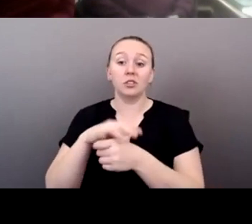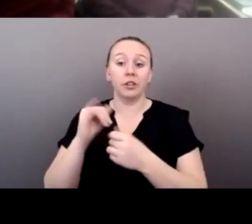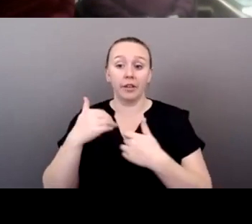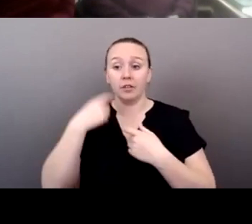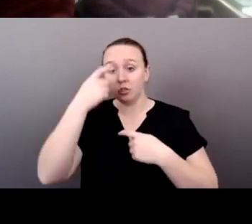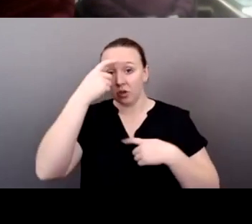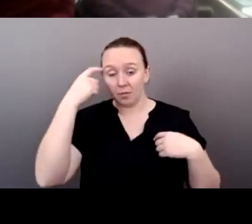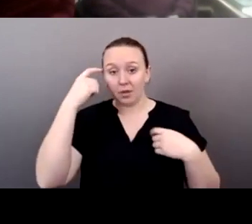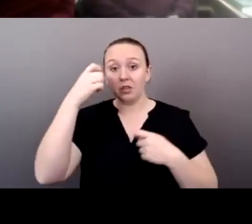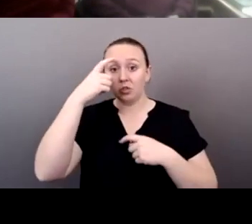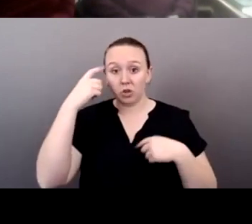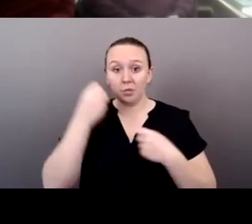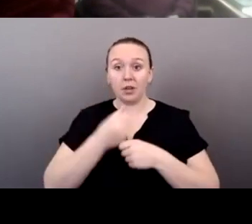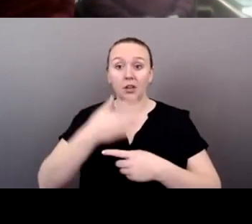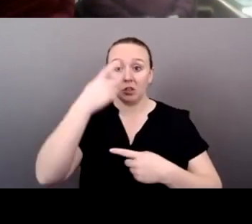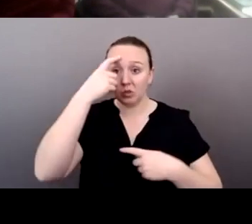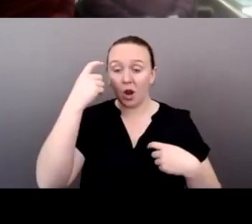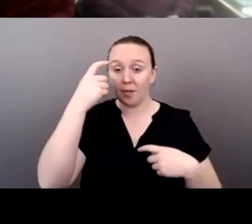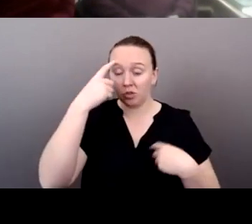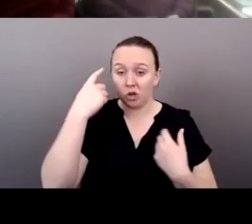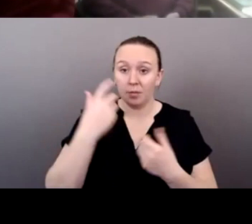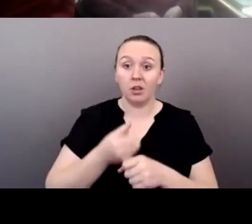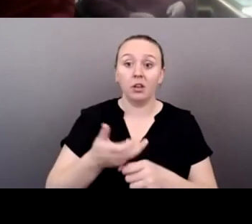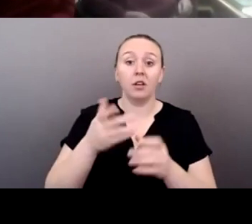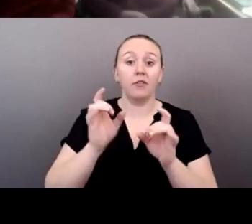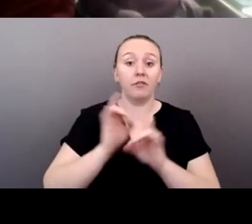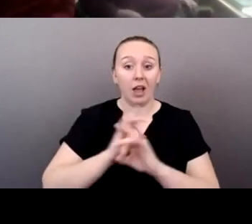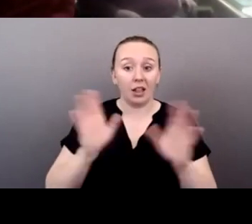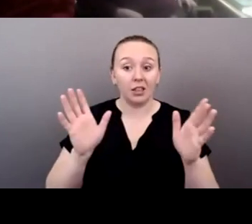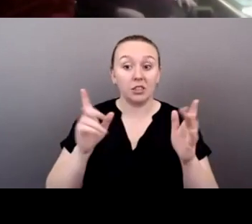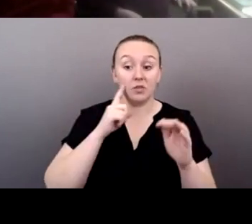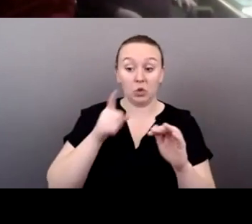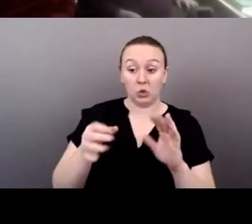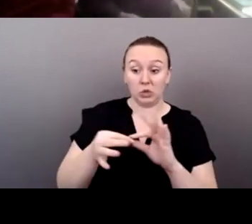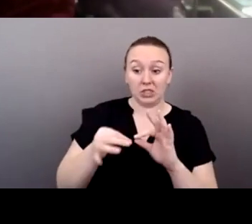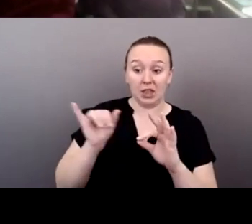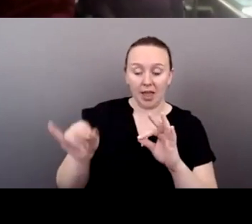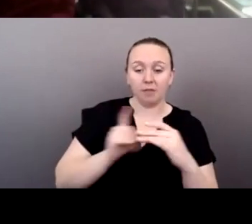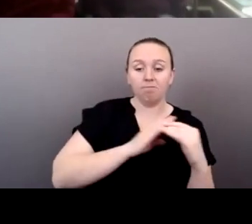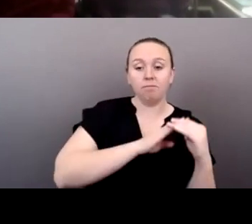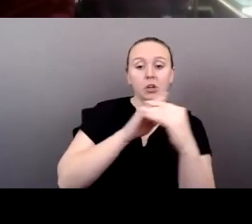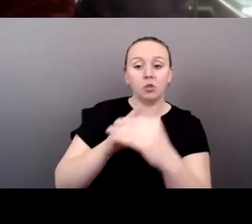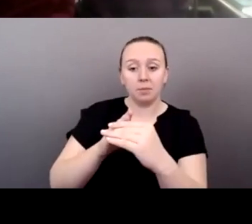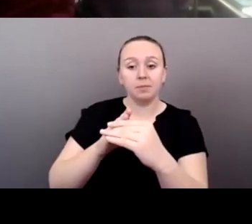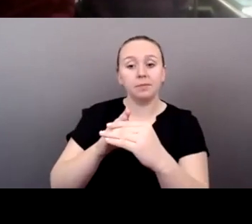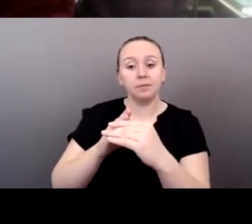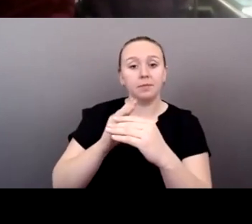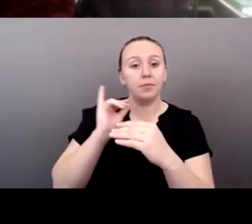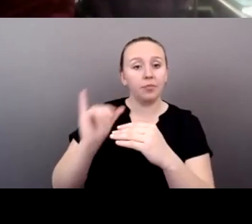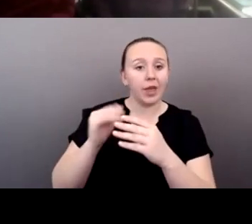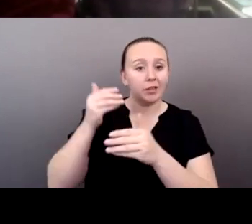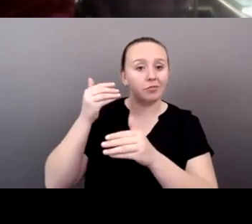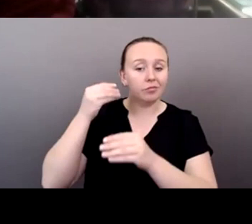trauma, trauma begets violence. And so for you to say that interrupts, interrupts that pattern, interrupts that cycle. So I have a lot of